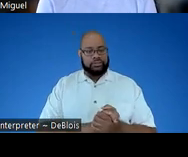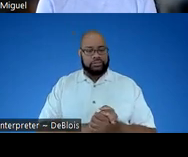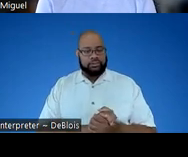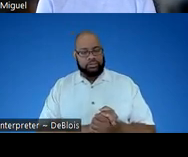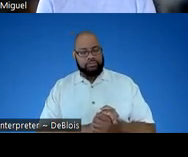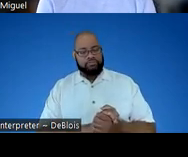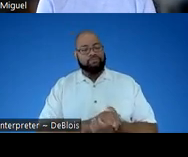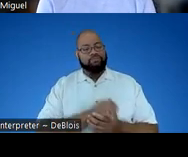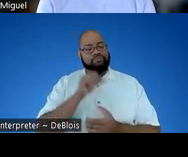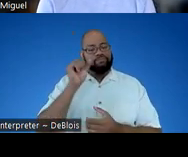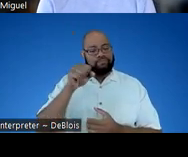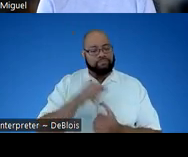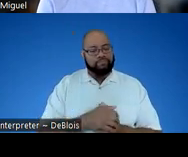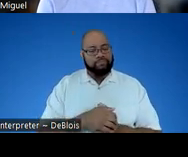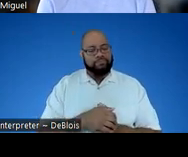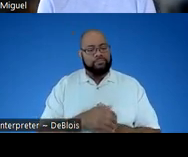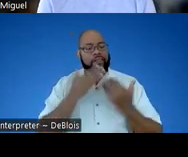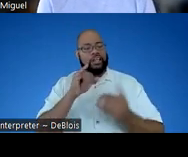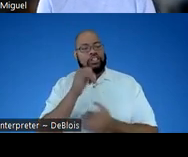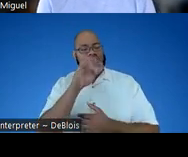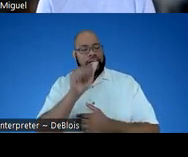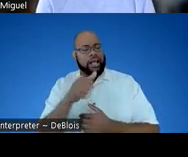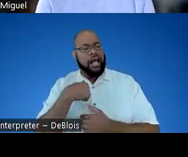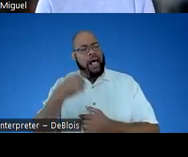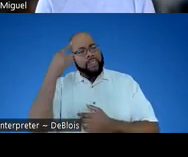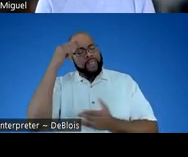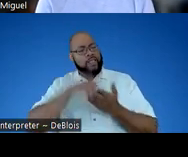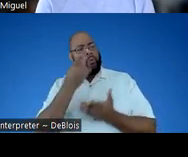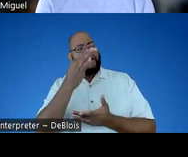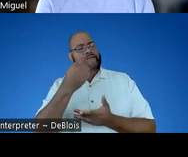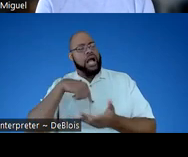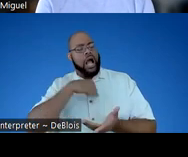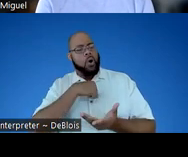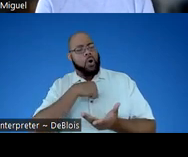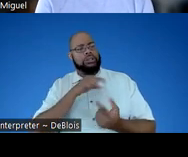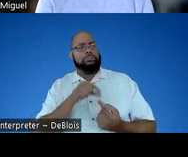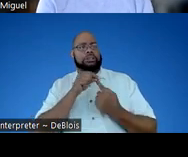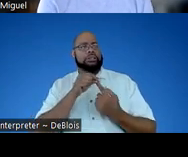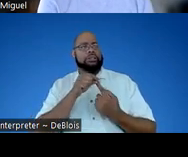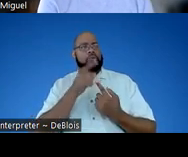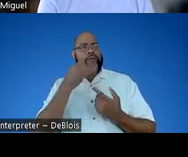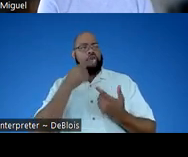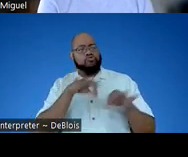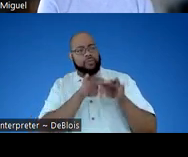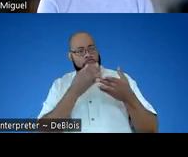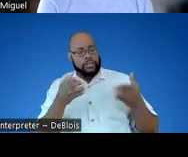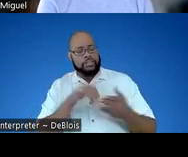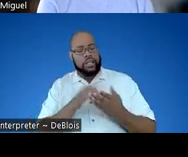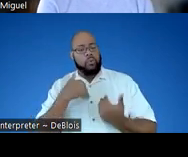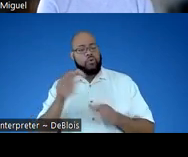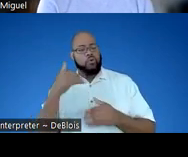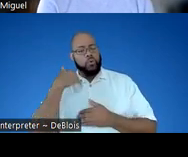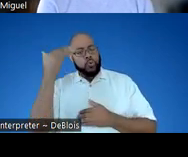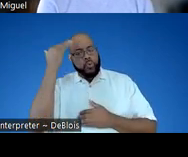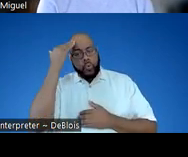Yeah. Thanks, Jessica. And I think that's one of our, um, especially at STEMI one of our critical things, right? Is we know